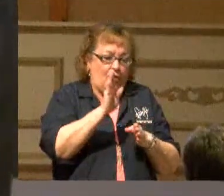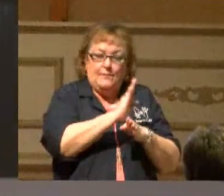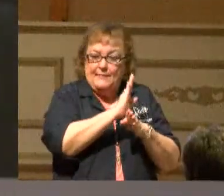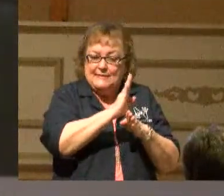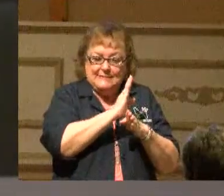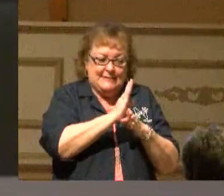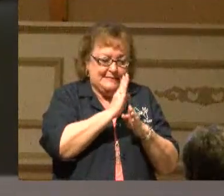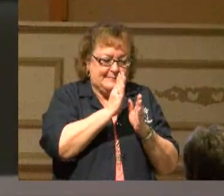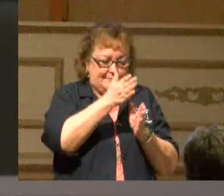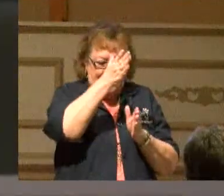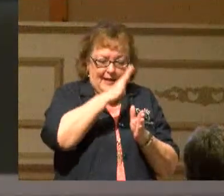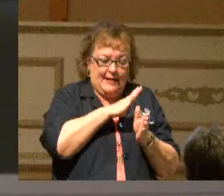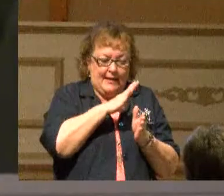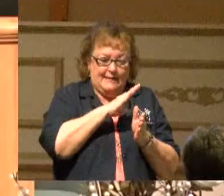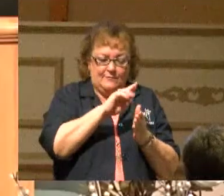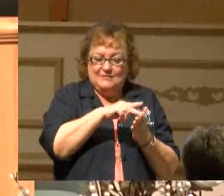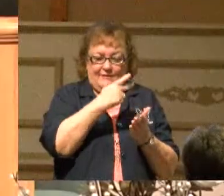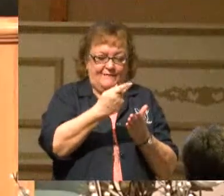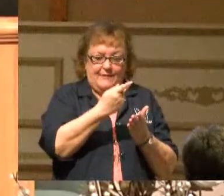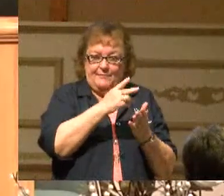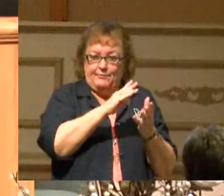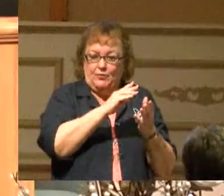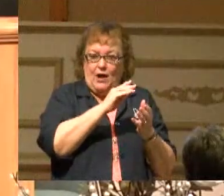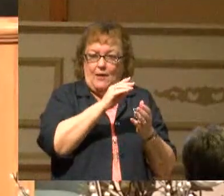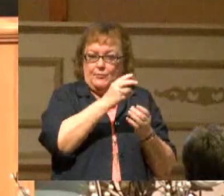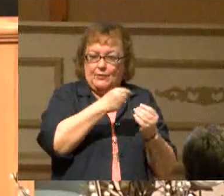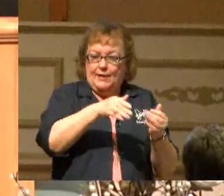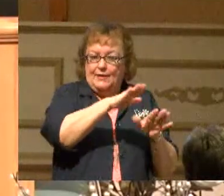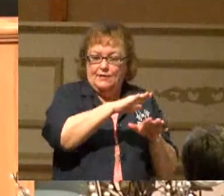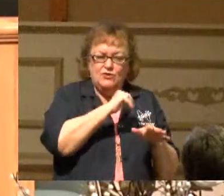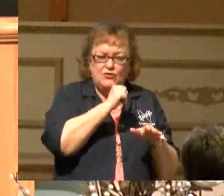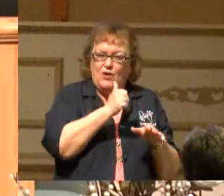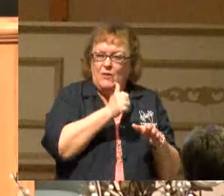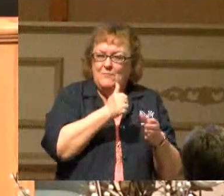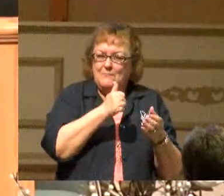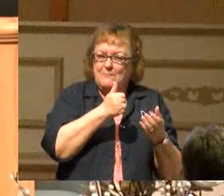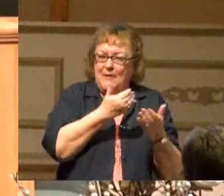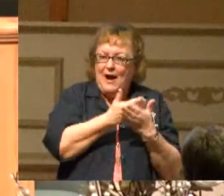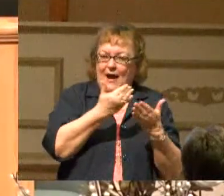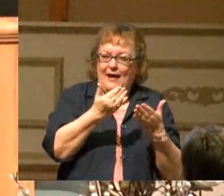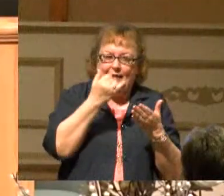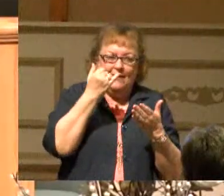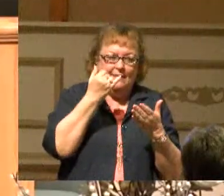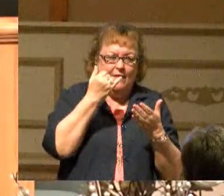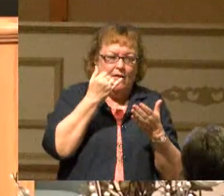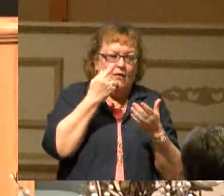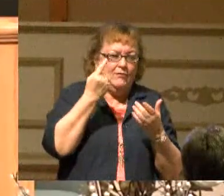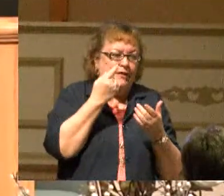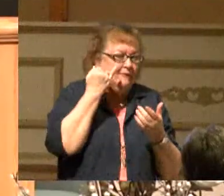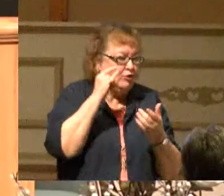the property. I don't know, but you don't buy a piece of property unless you're going to do something with it.